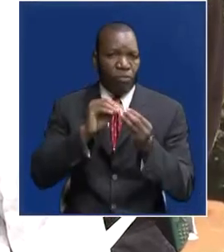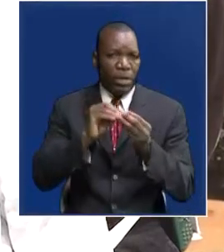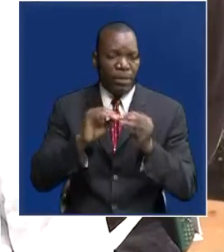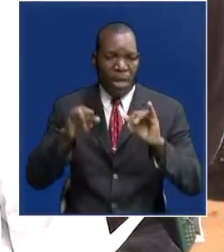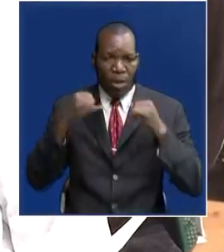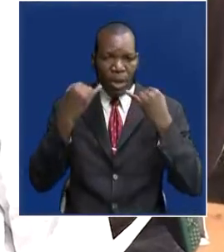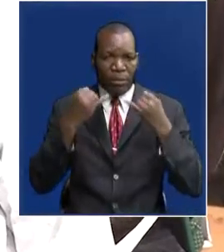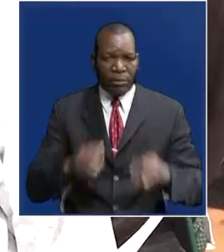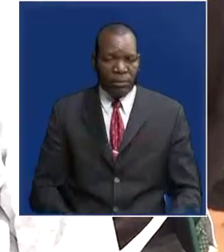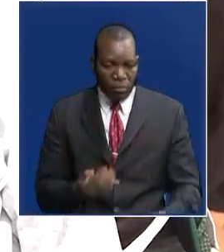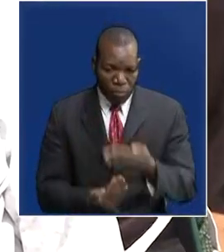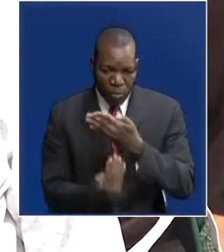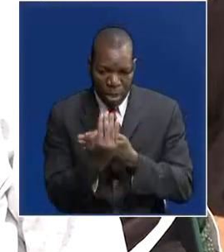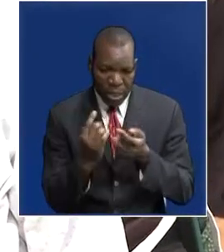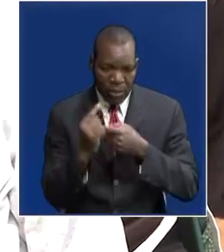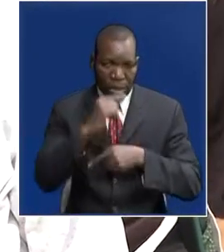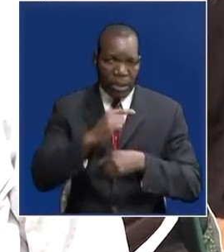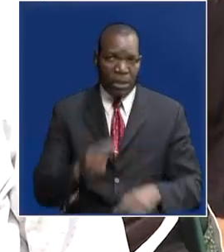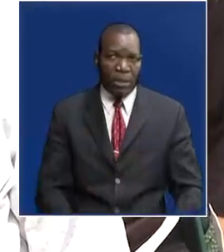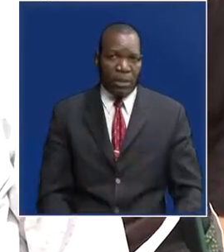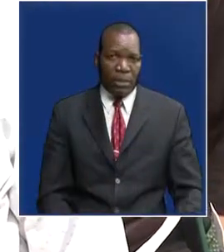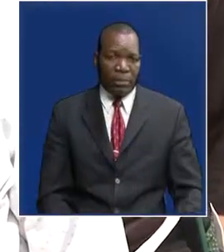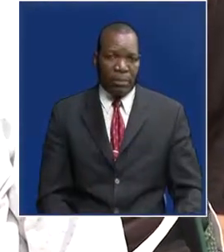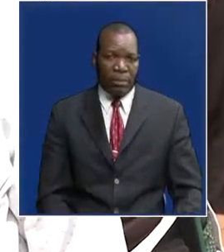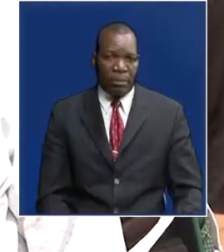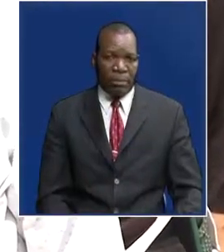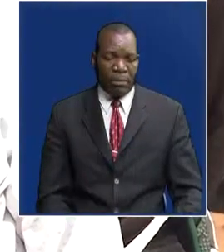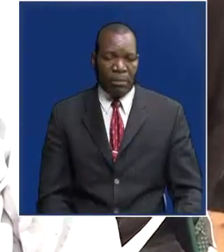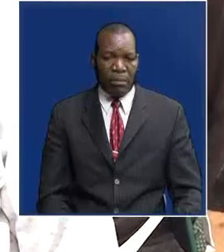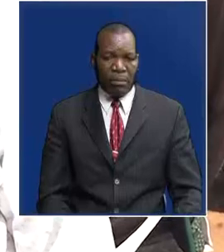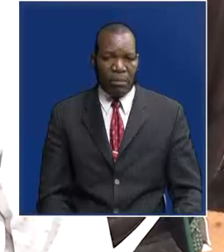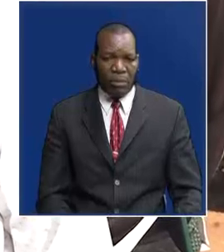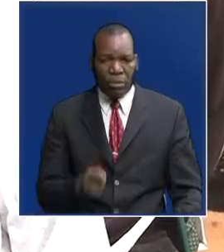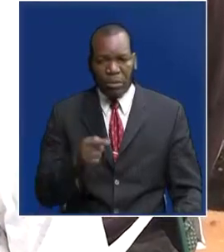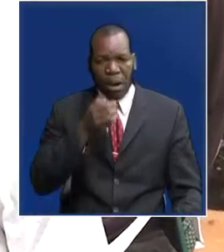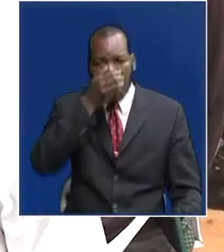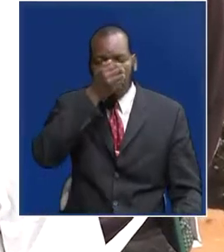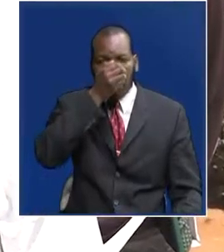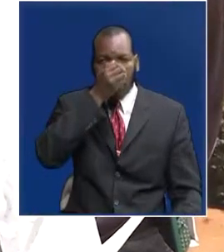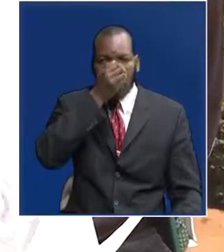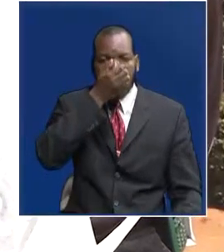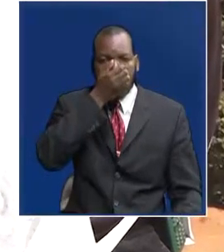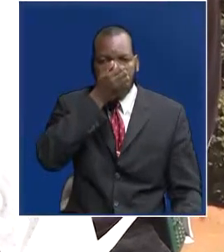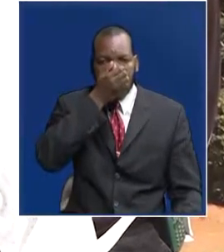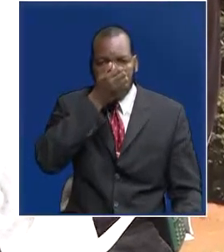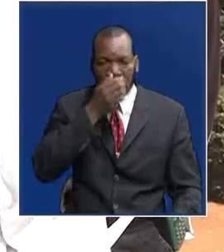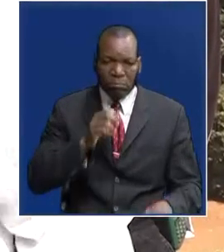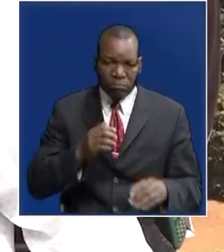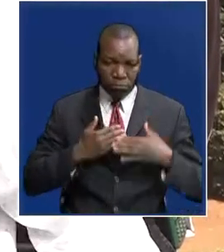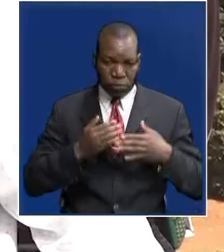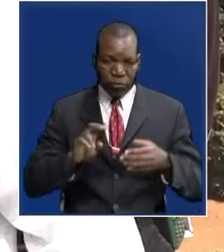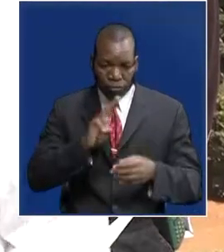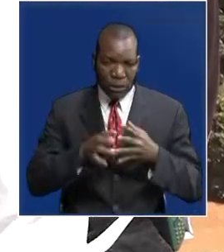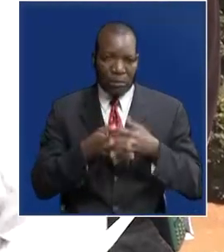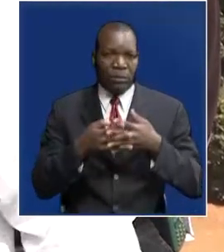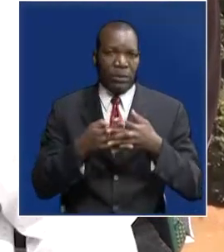very early this morning that, you know, he was on oxygen. So, of course, we were already at